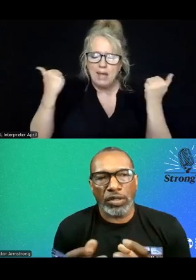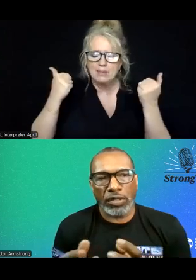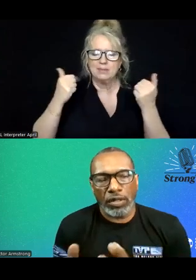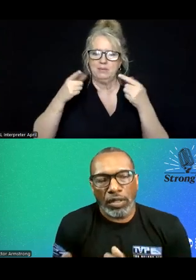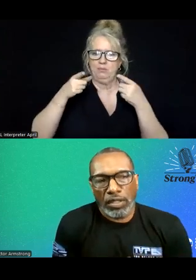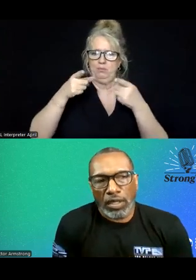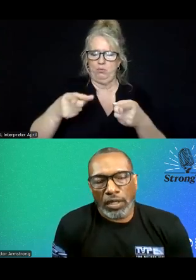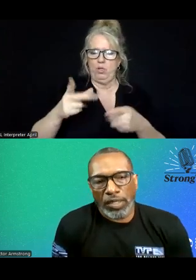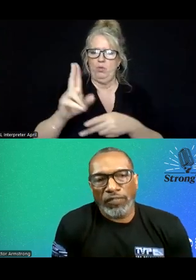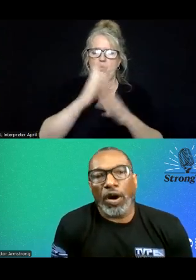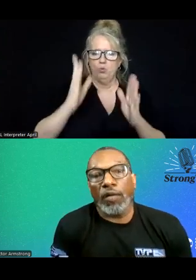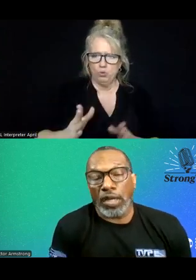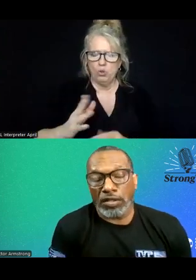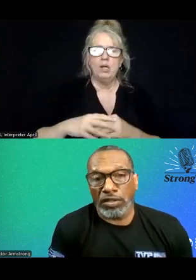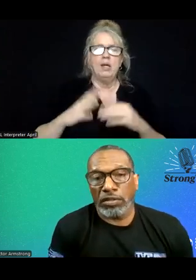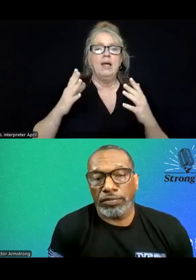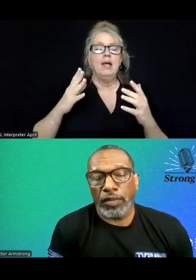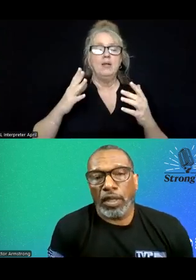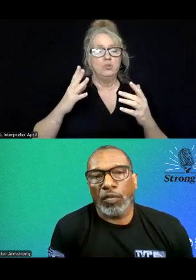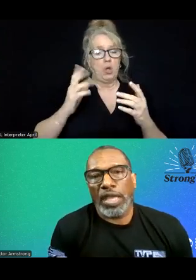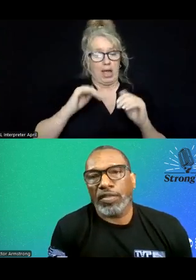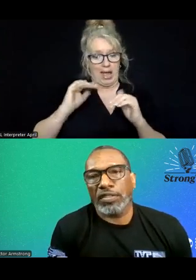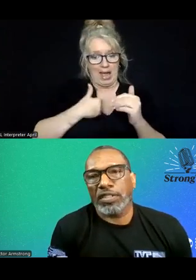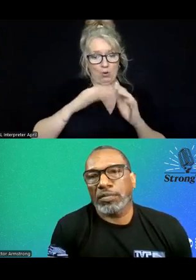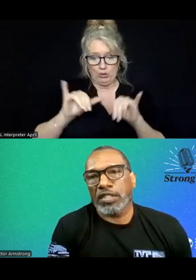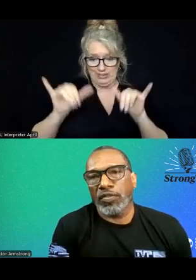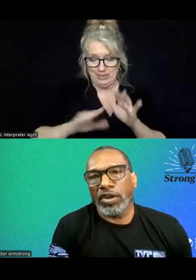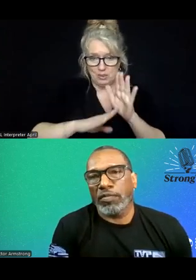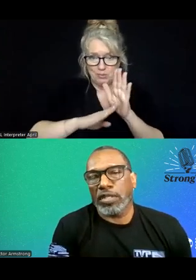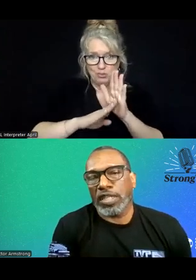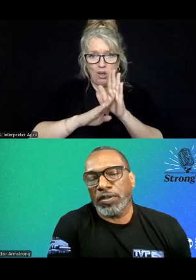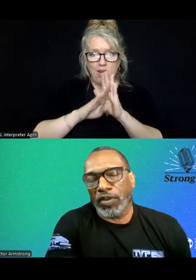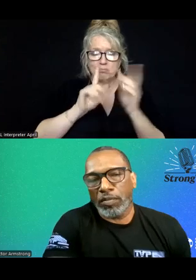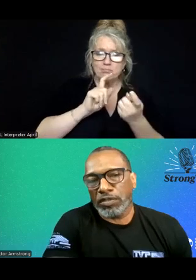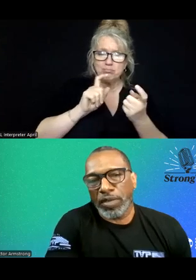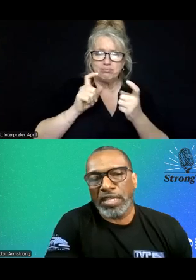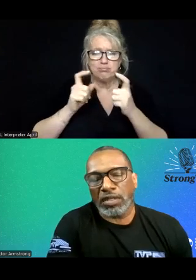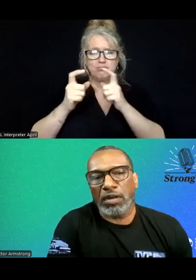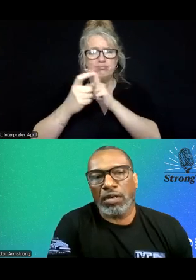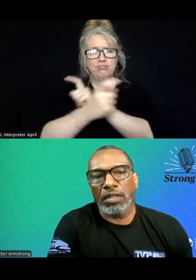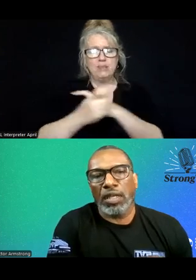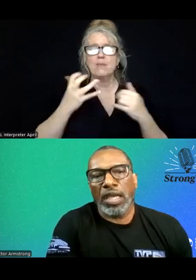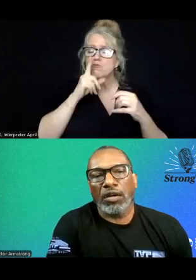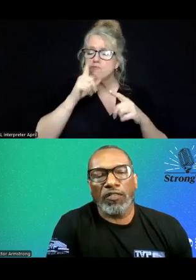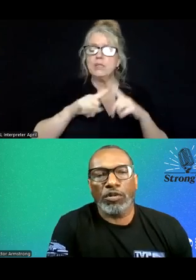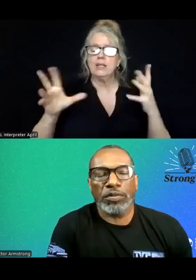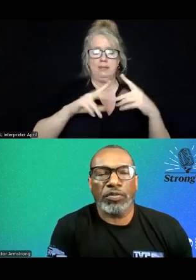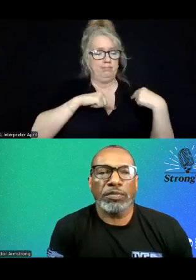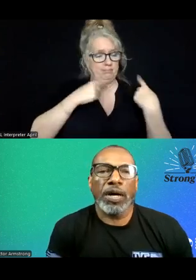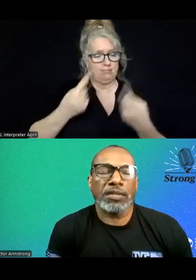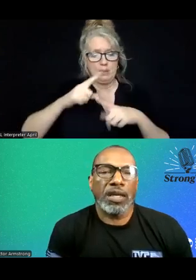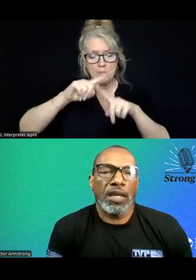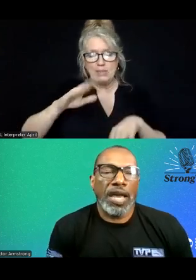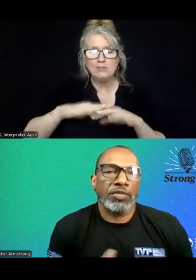so as we're evolving our system and we have a system that is very much, has been very much based on a law